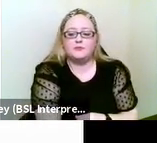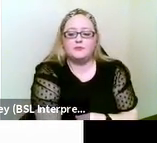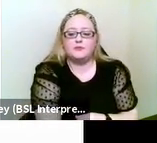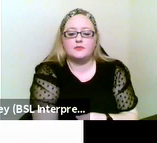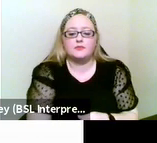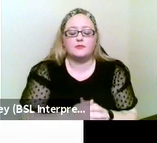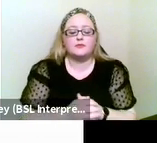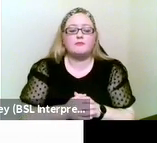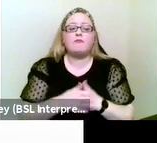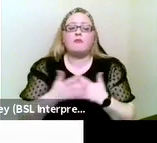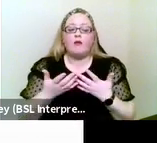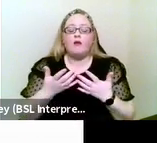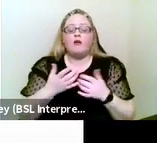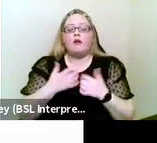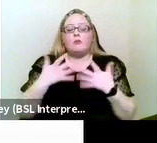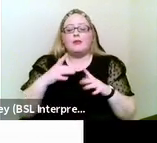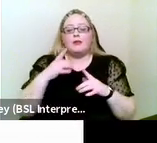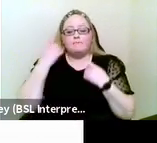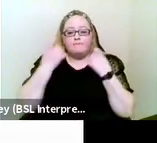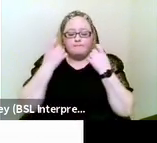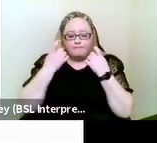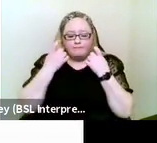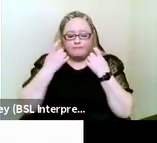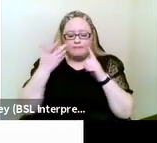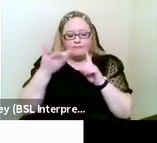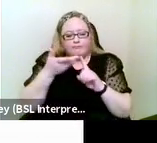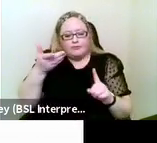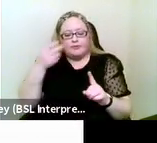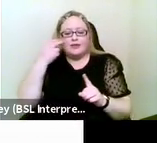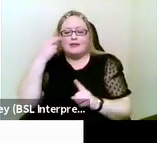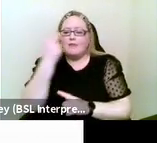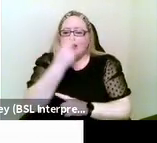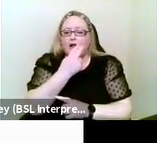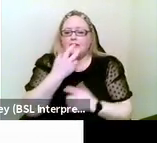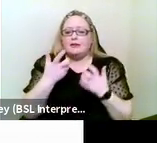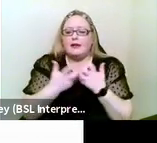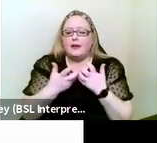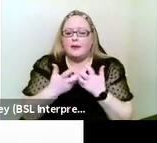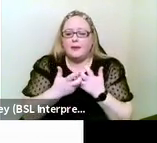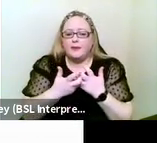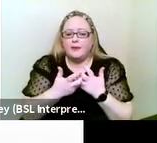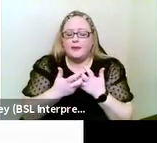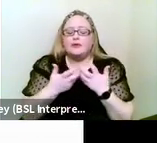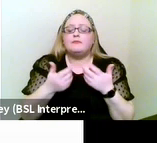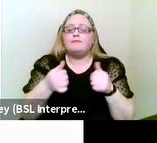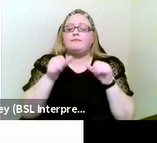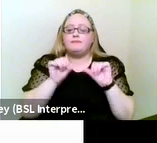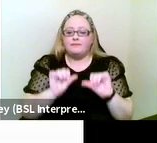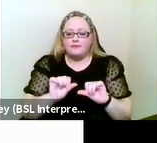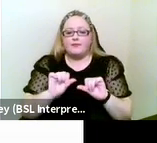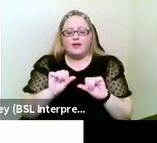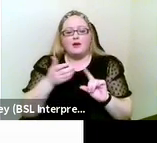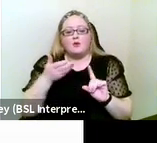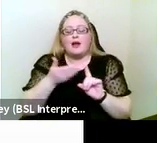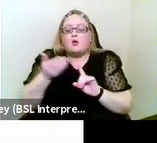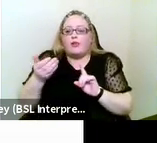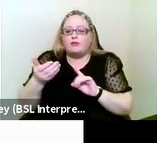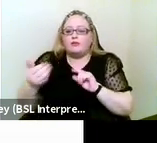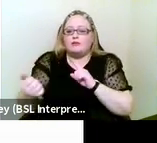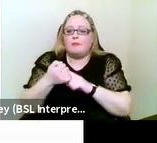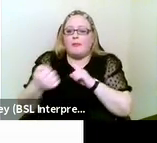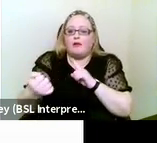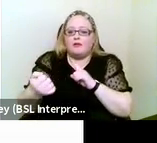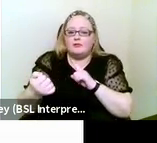So we've thought about how we might recognise deafblindness. We also need to acknowledge its impairment. And I think